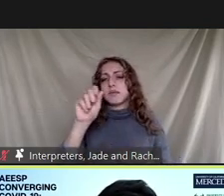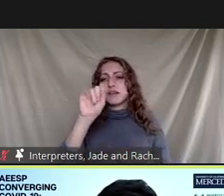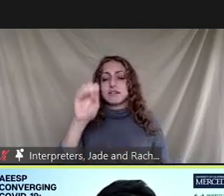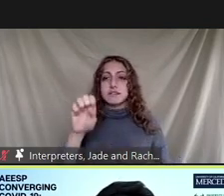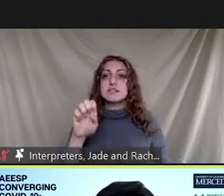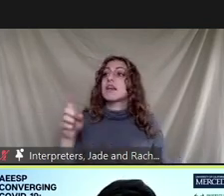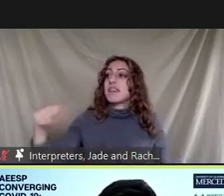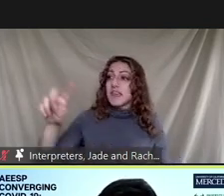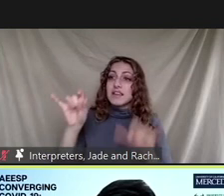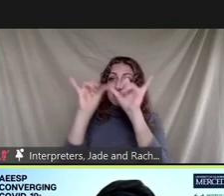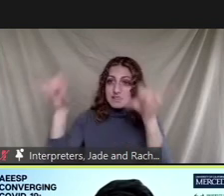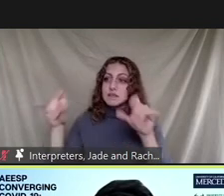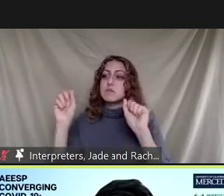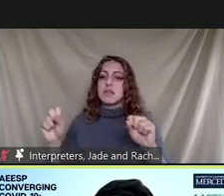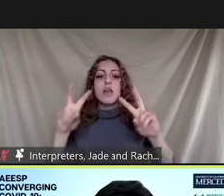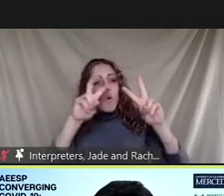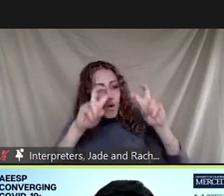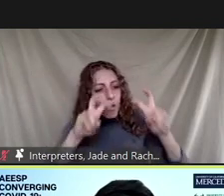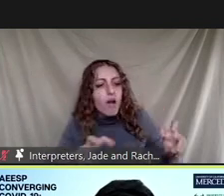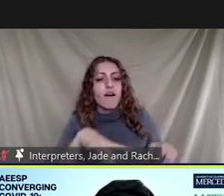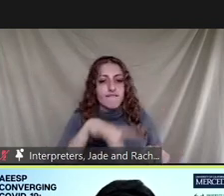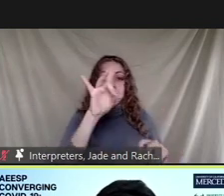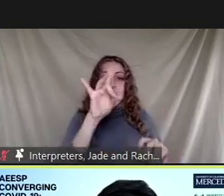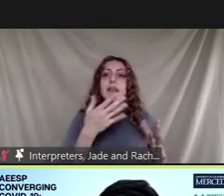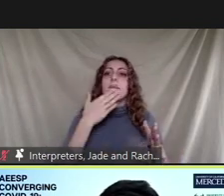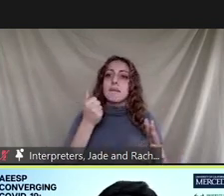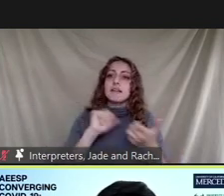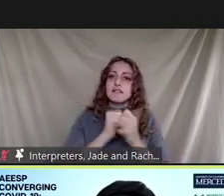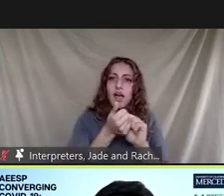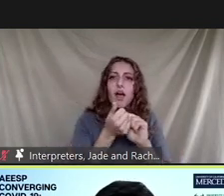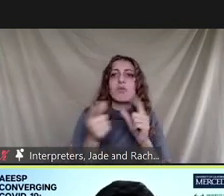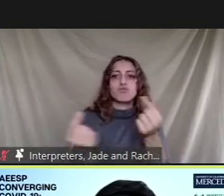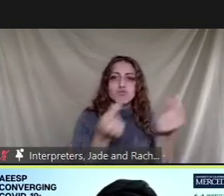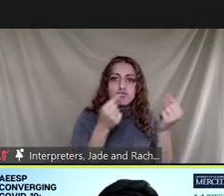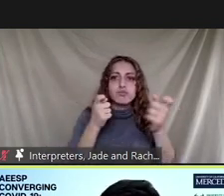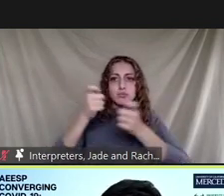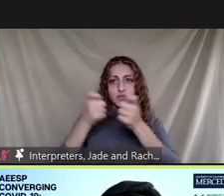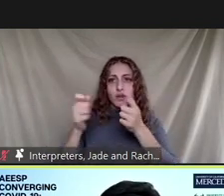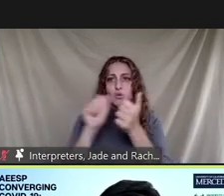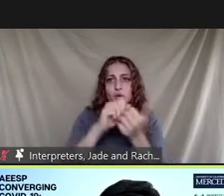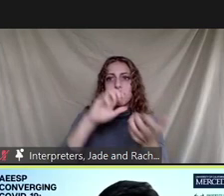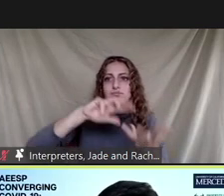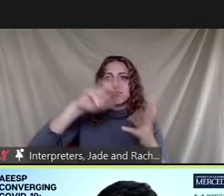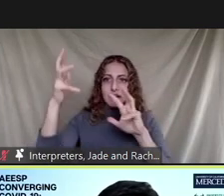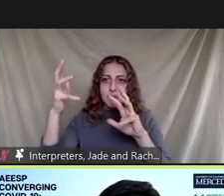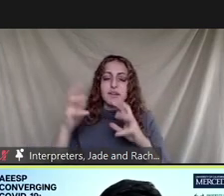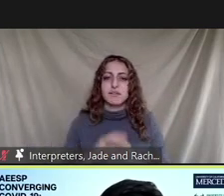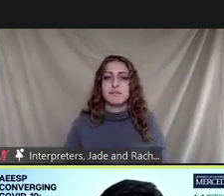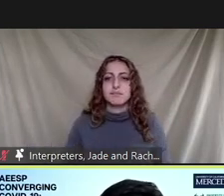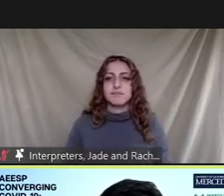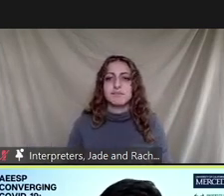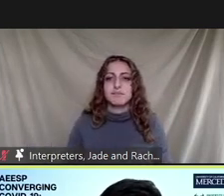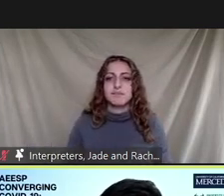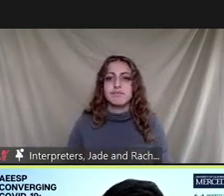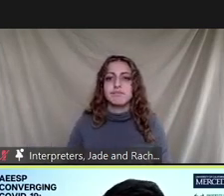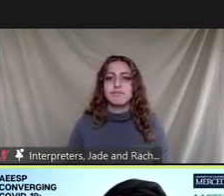and adapt the best measurement practices based on their regional context and system characteristics next